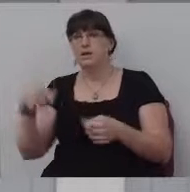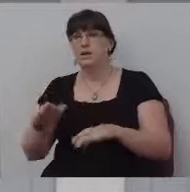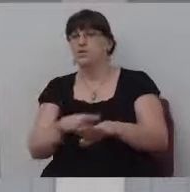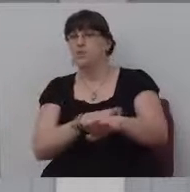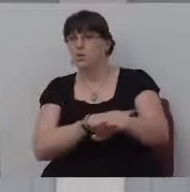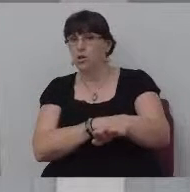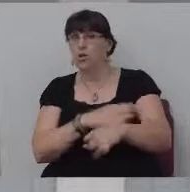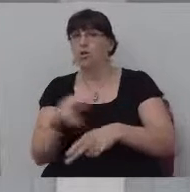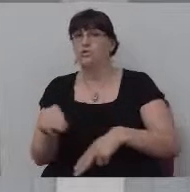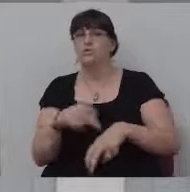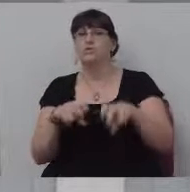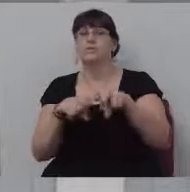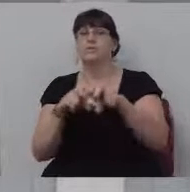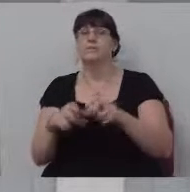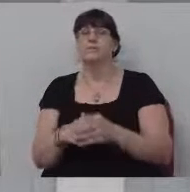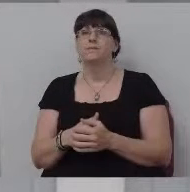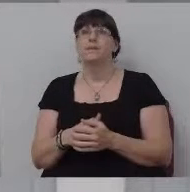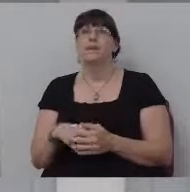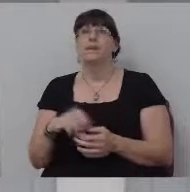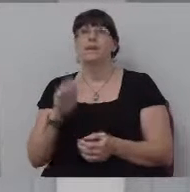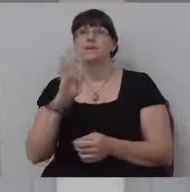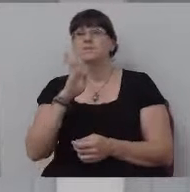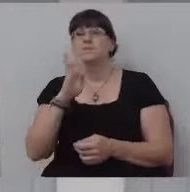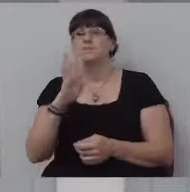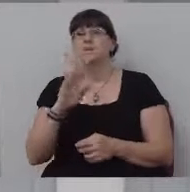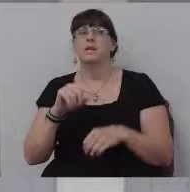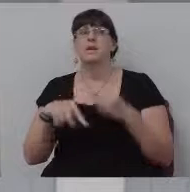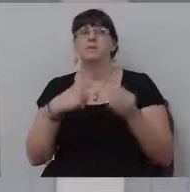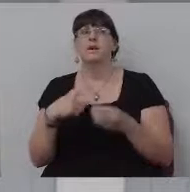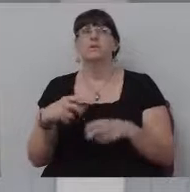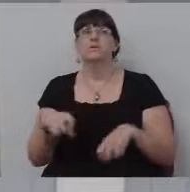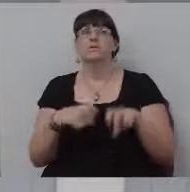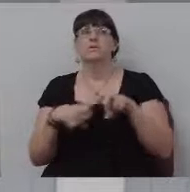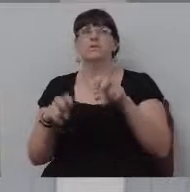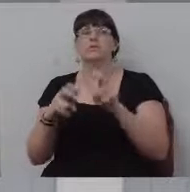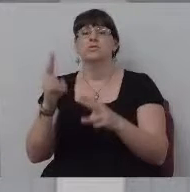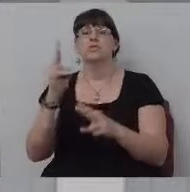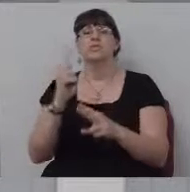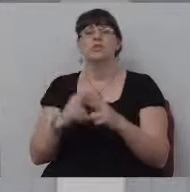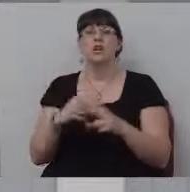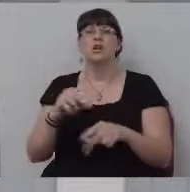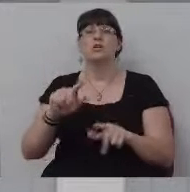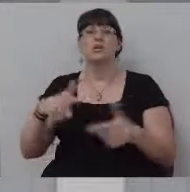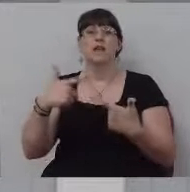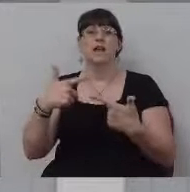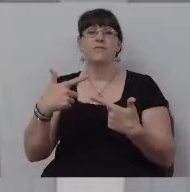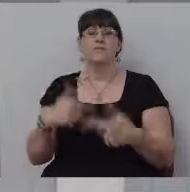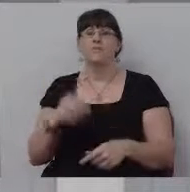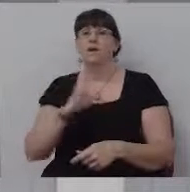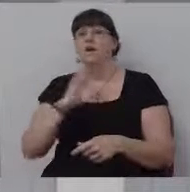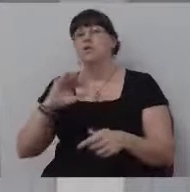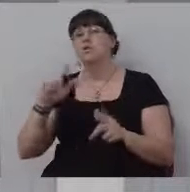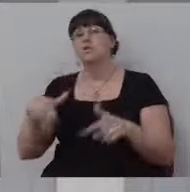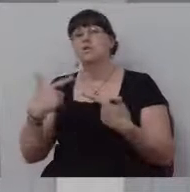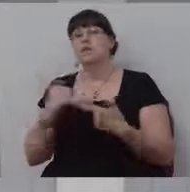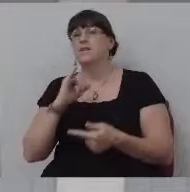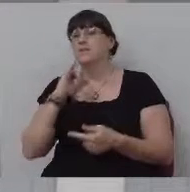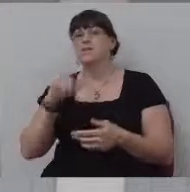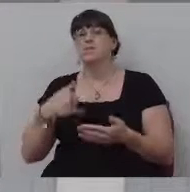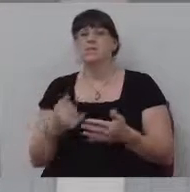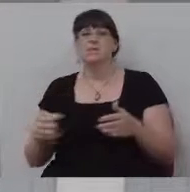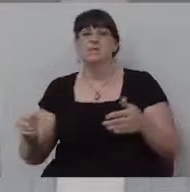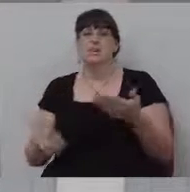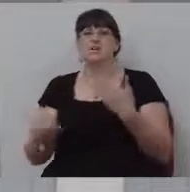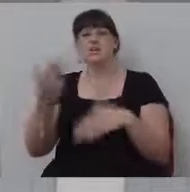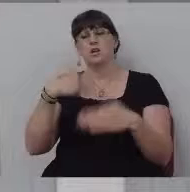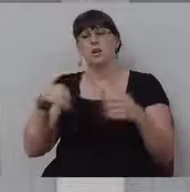tonight and just speak about the journey called life. You know, Christian life isn't just showing up to go